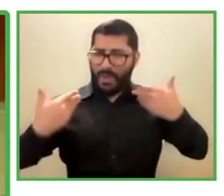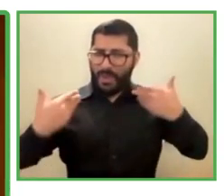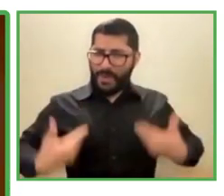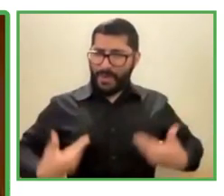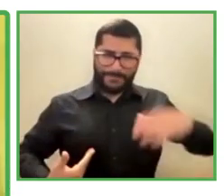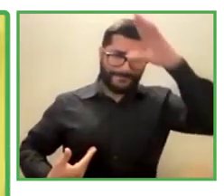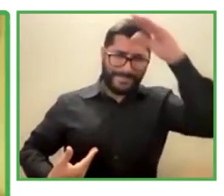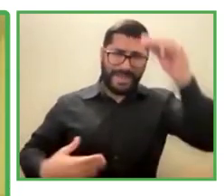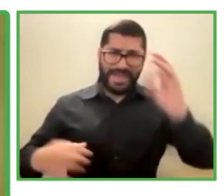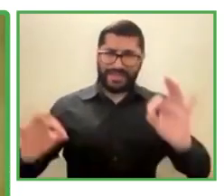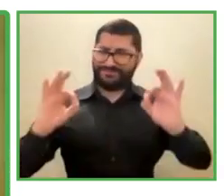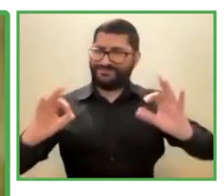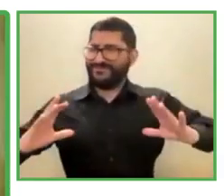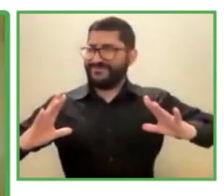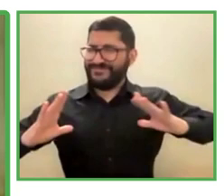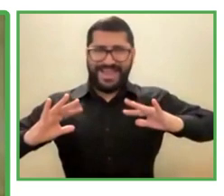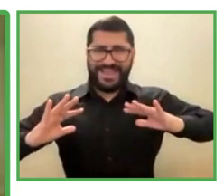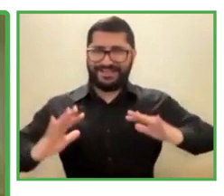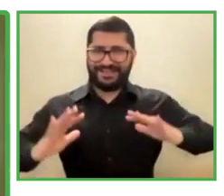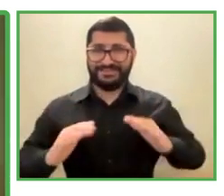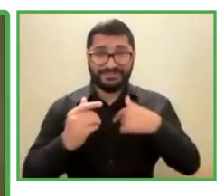Welcome to Sheraton Club.